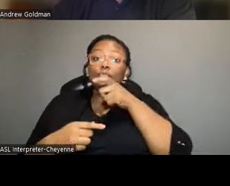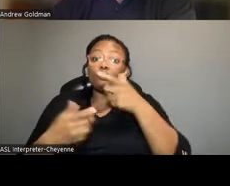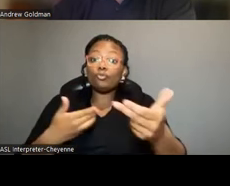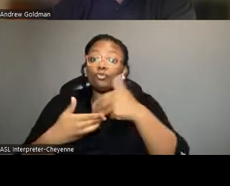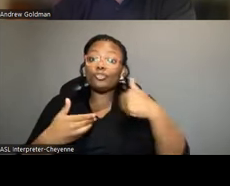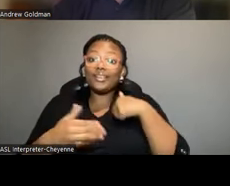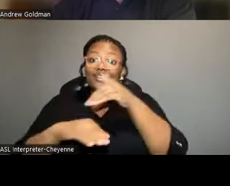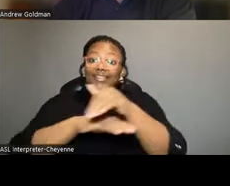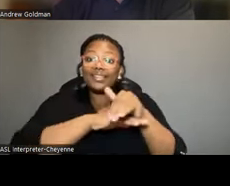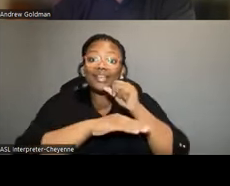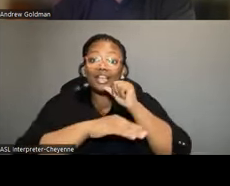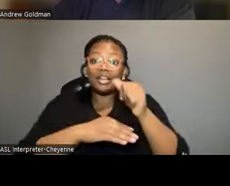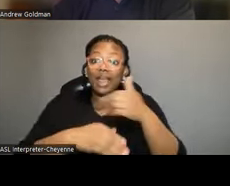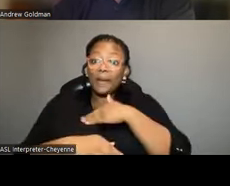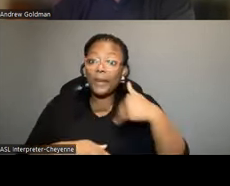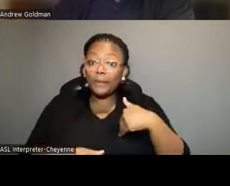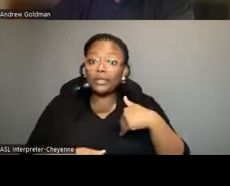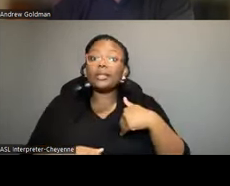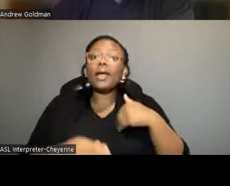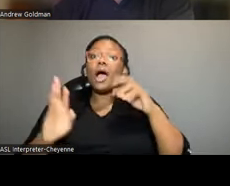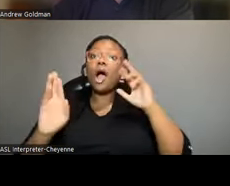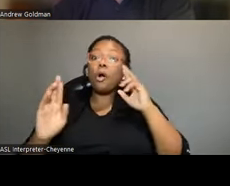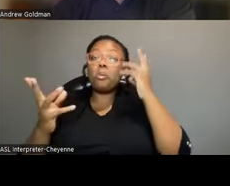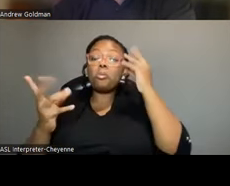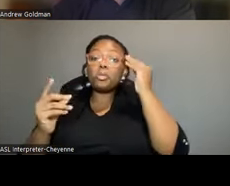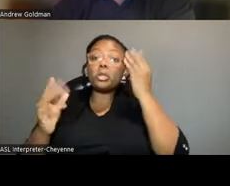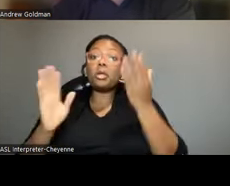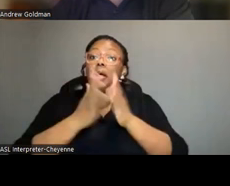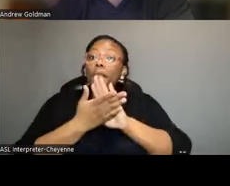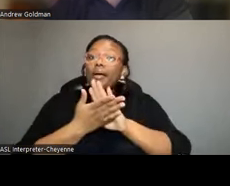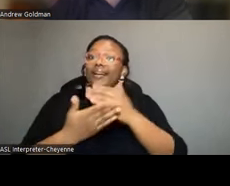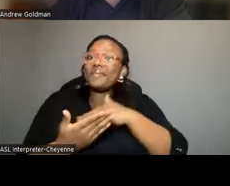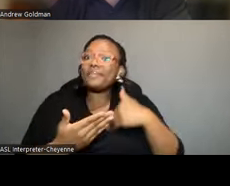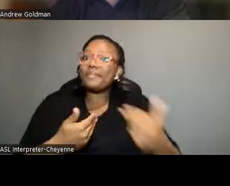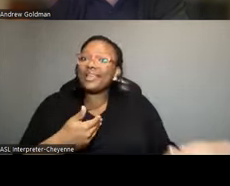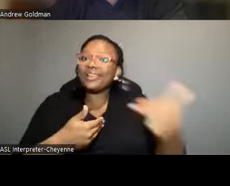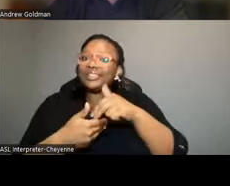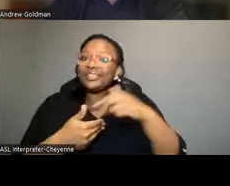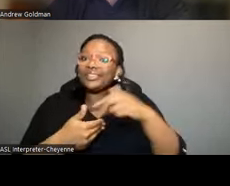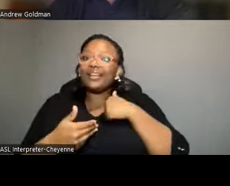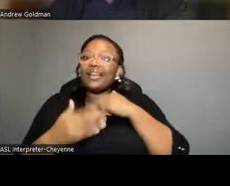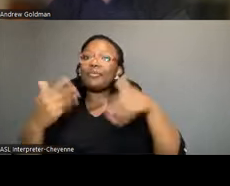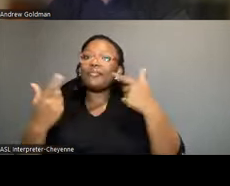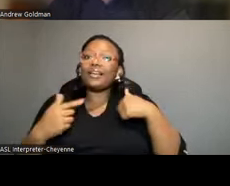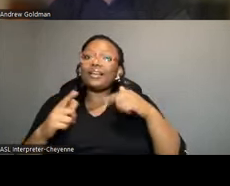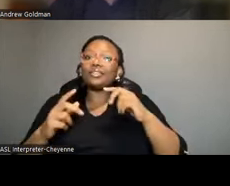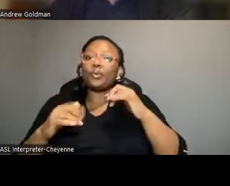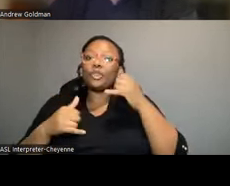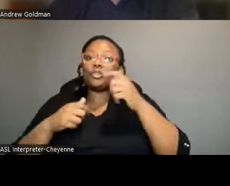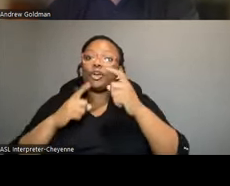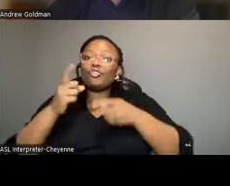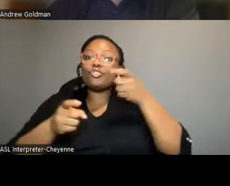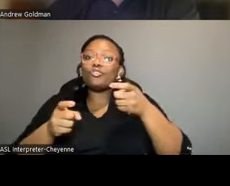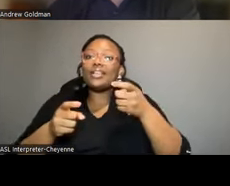joined us this evening and are not members, I hope you will think about joining. I hope you will think about making the donation or a gift online.